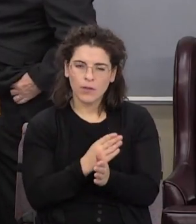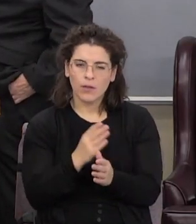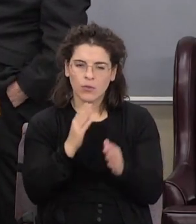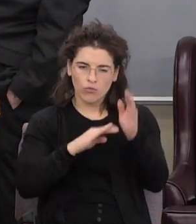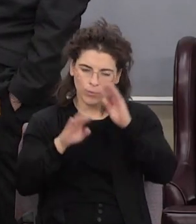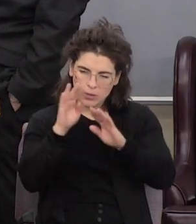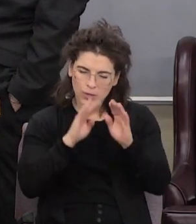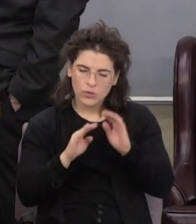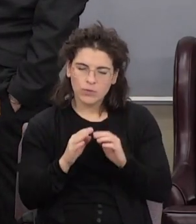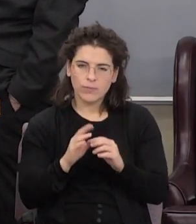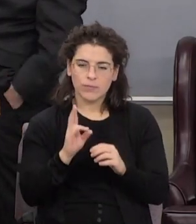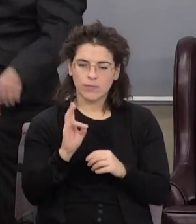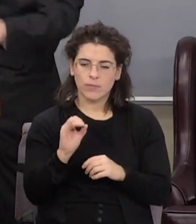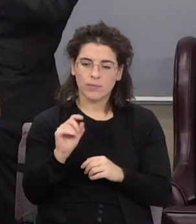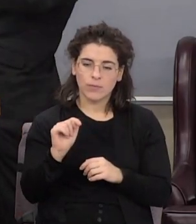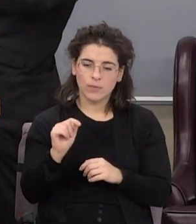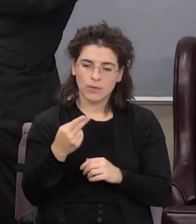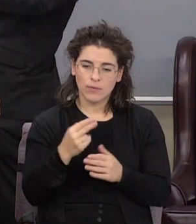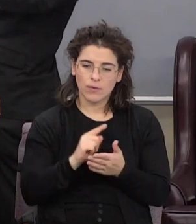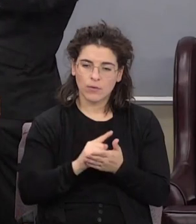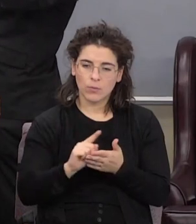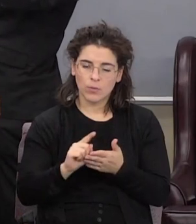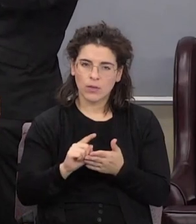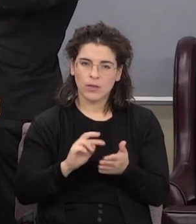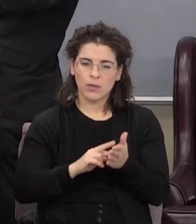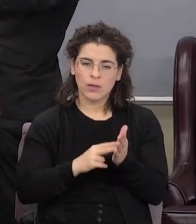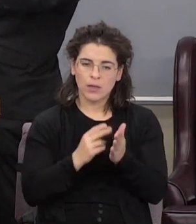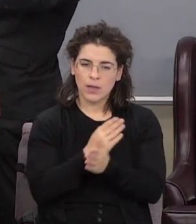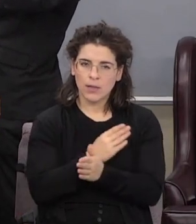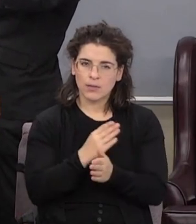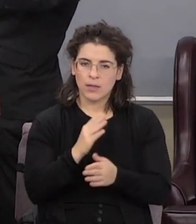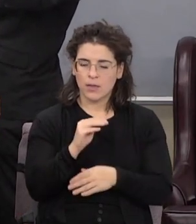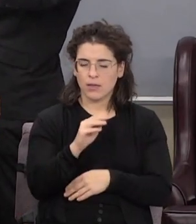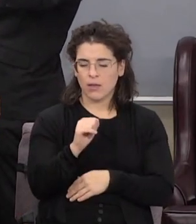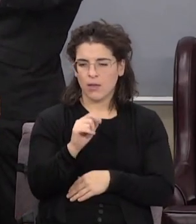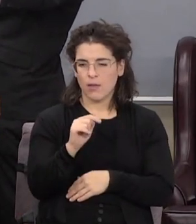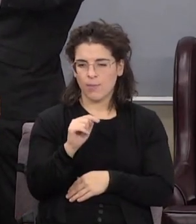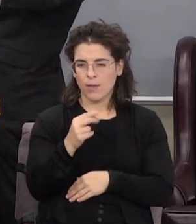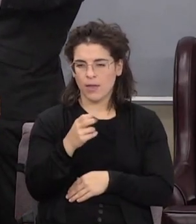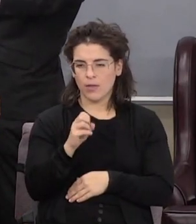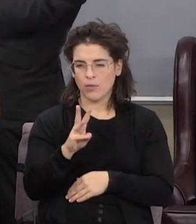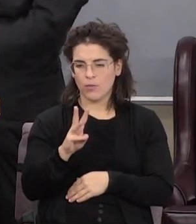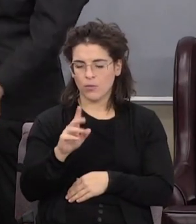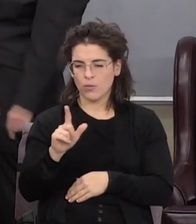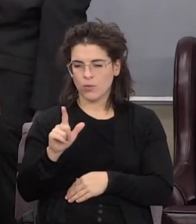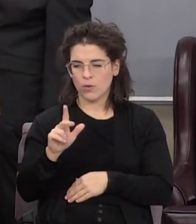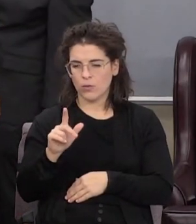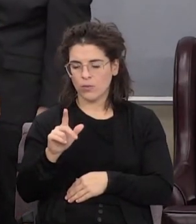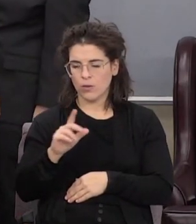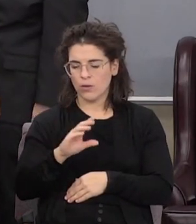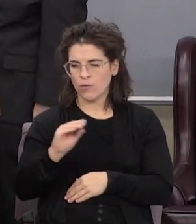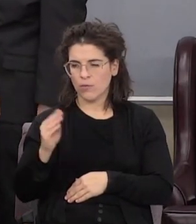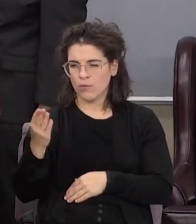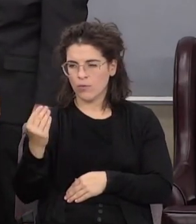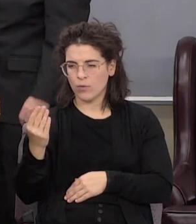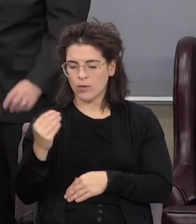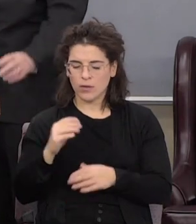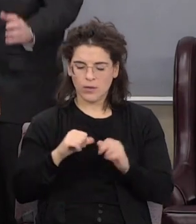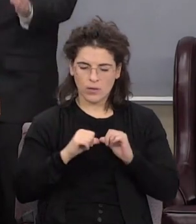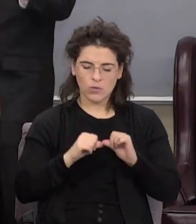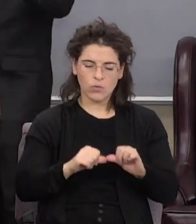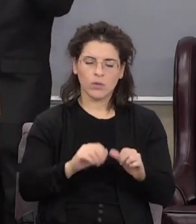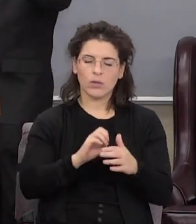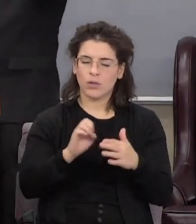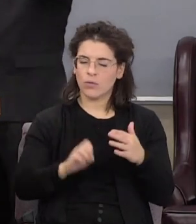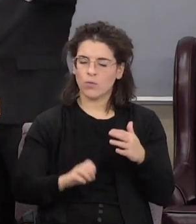tribulation seventh week the context of Matthew 23 verse 24 verse 13 he that endureth to the end shall be saved